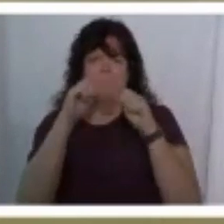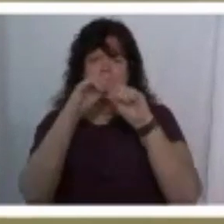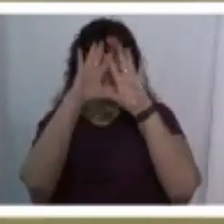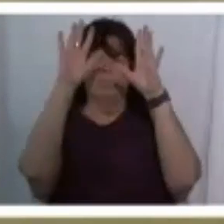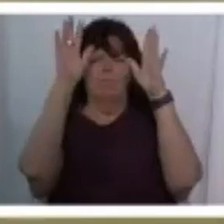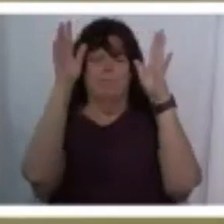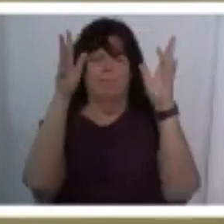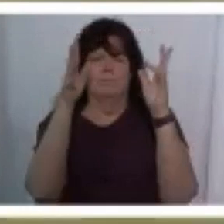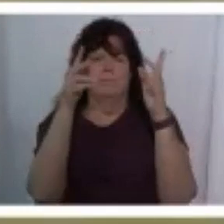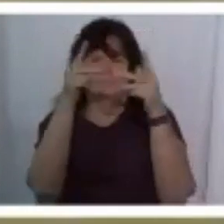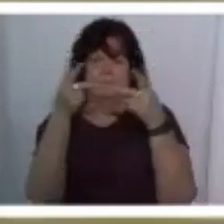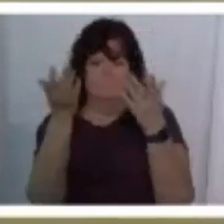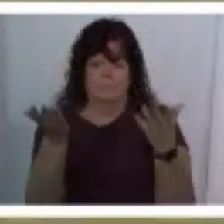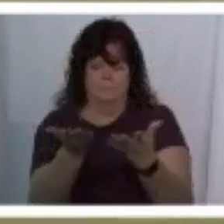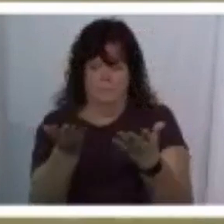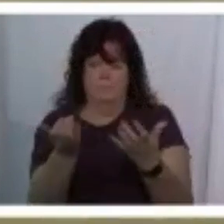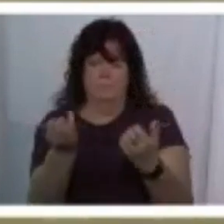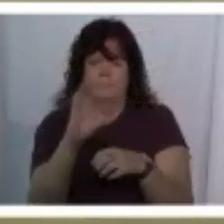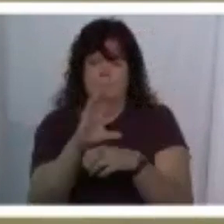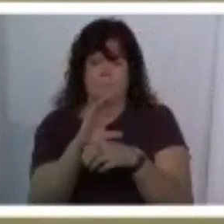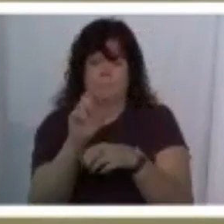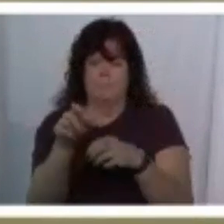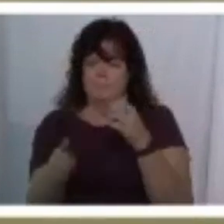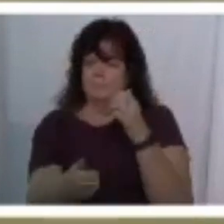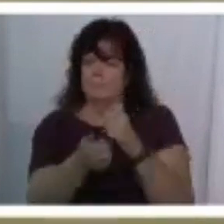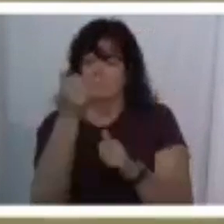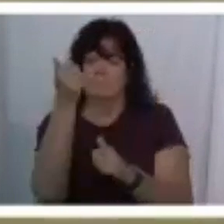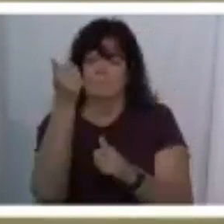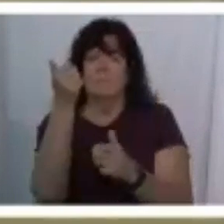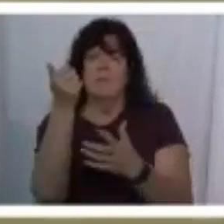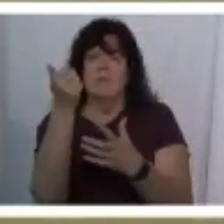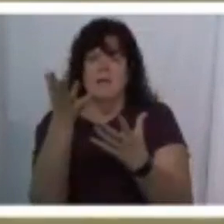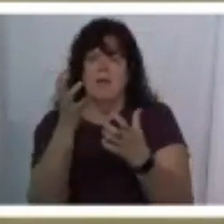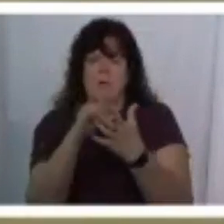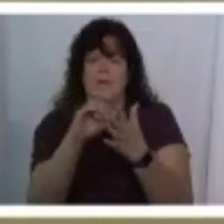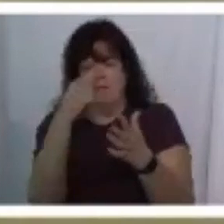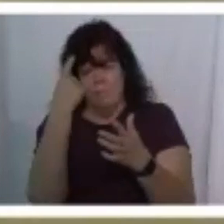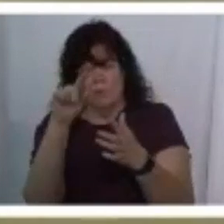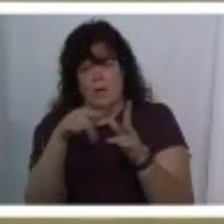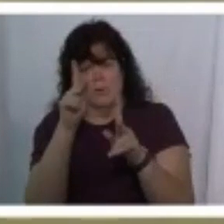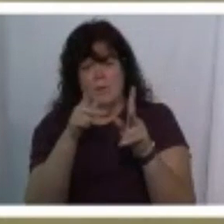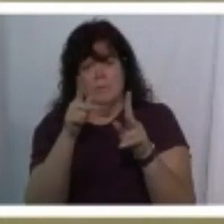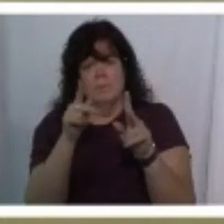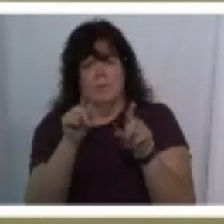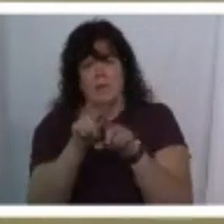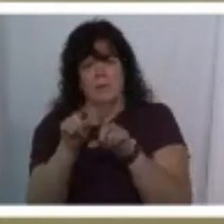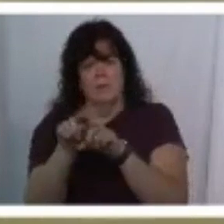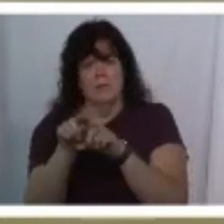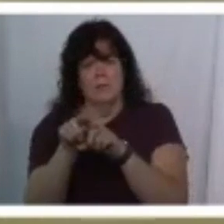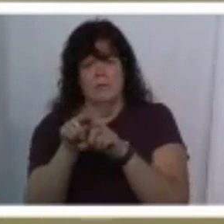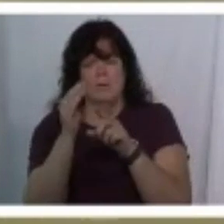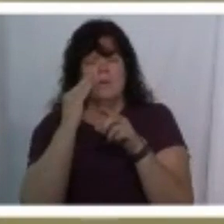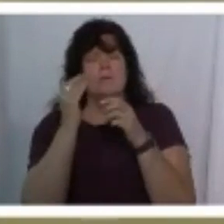needed it so most the most and so i'm just thankful for it and i want that for other people um because i know